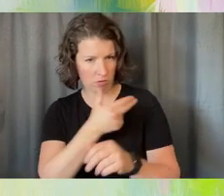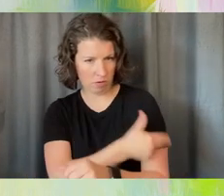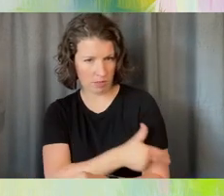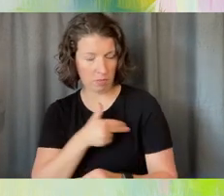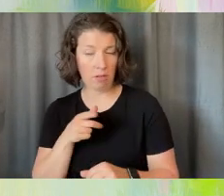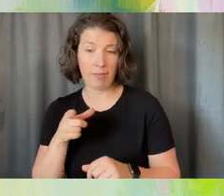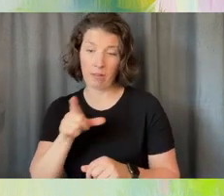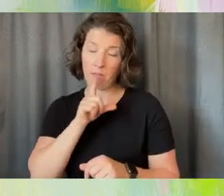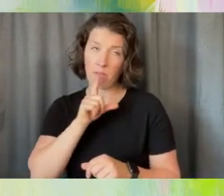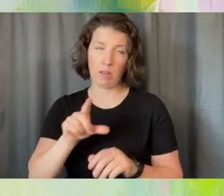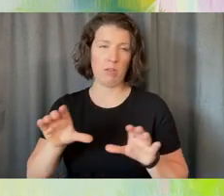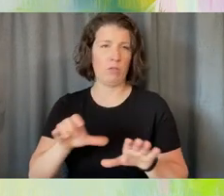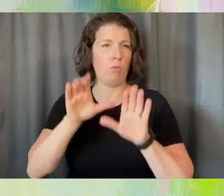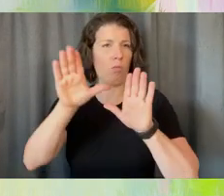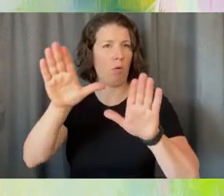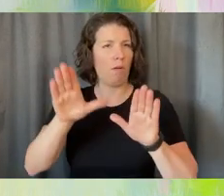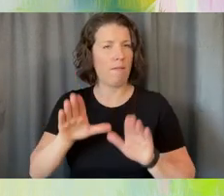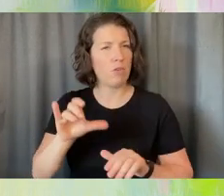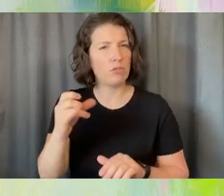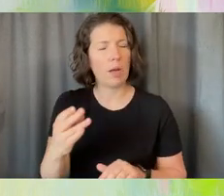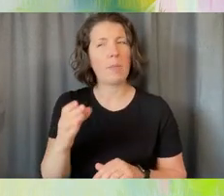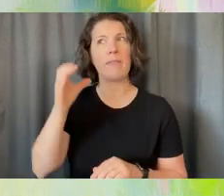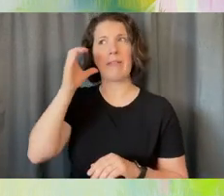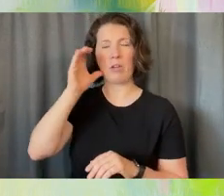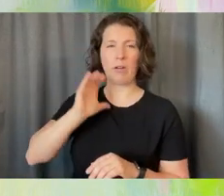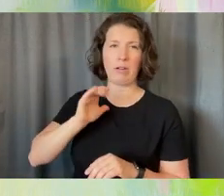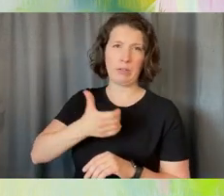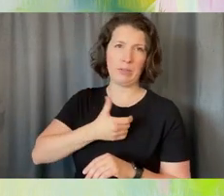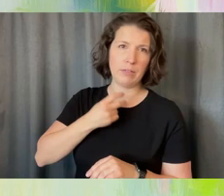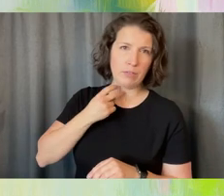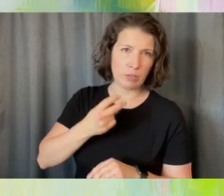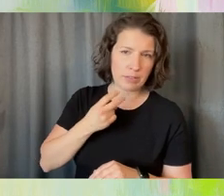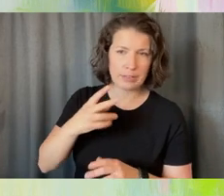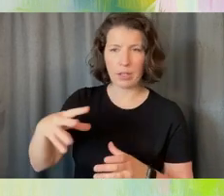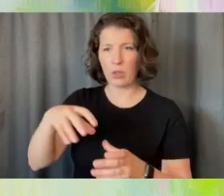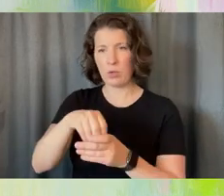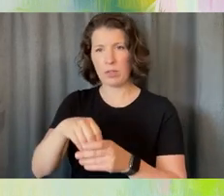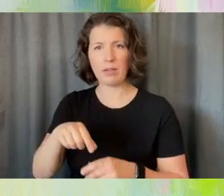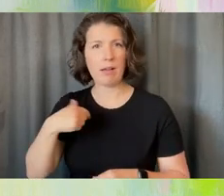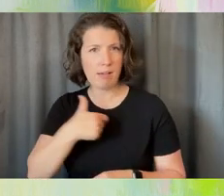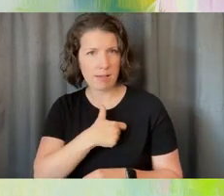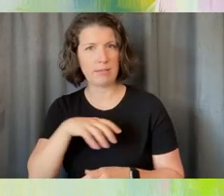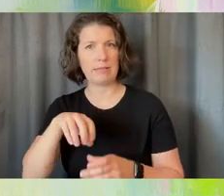do a wonderful job of hearing our voices and including us in the conversations.